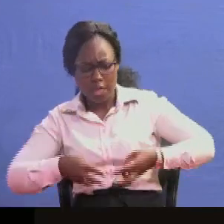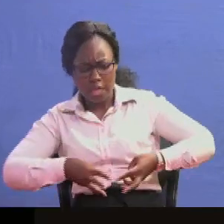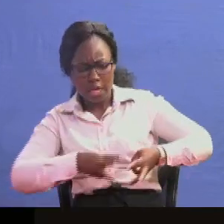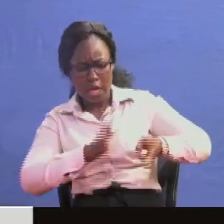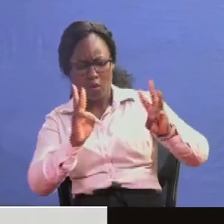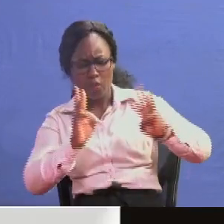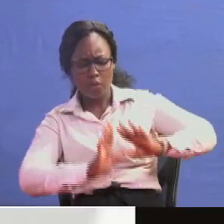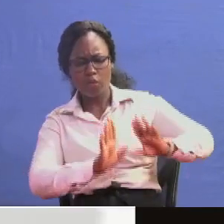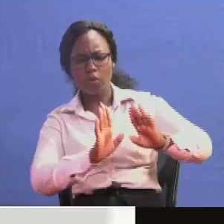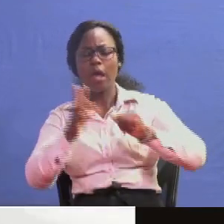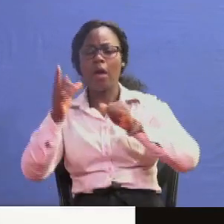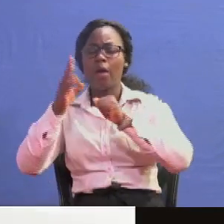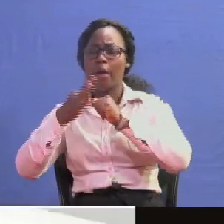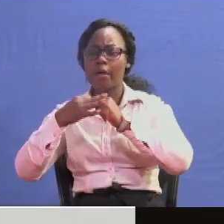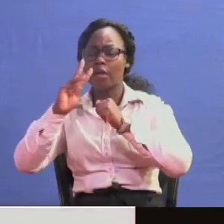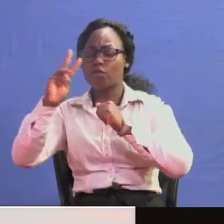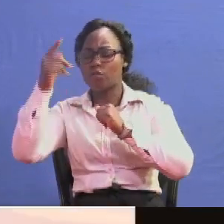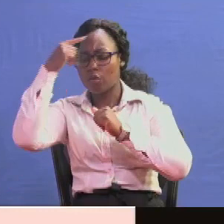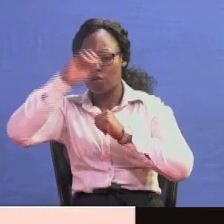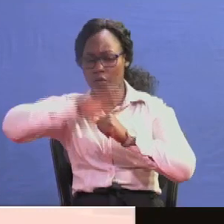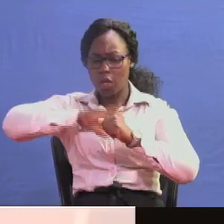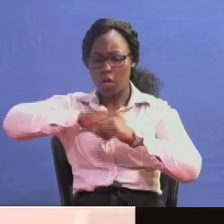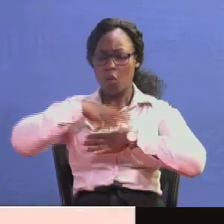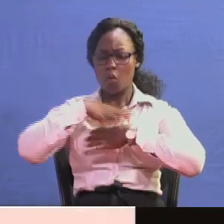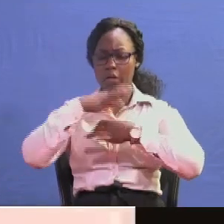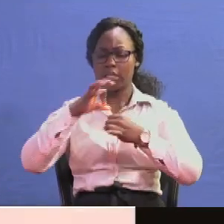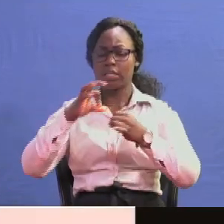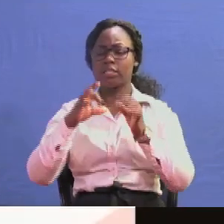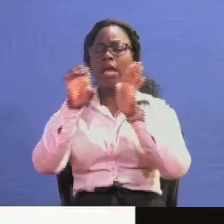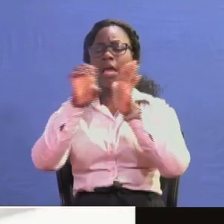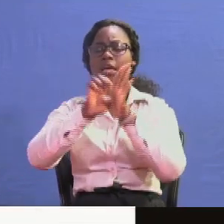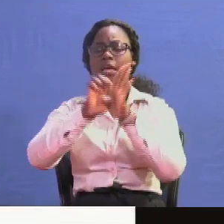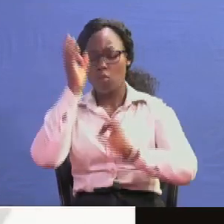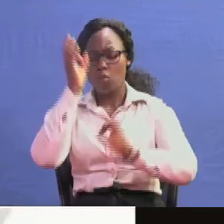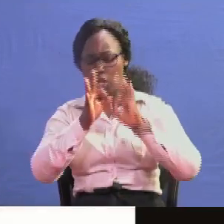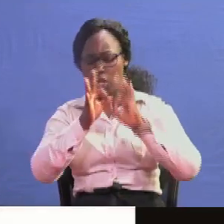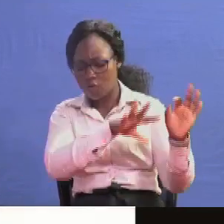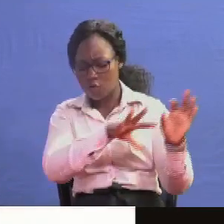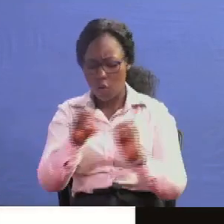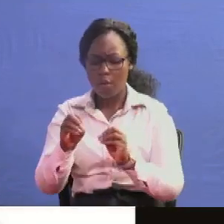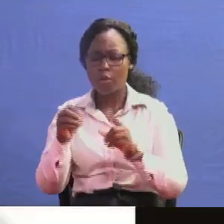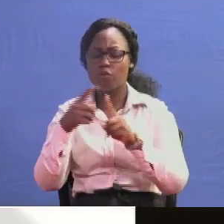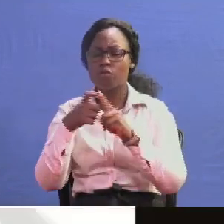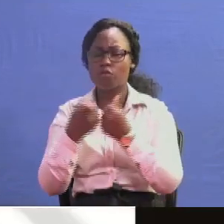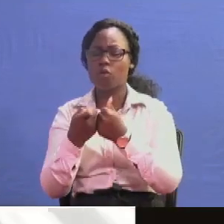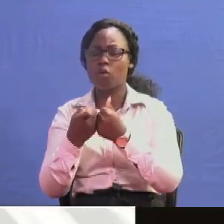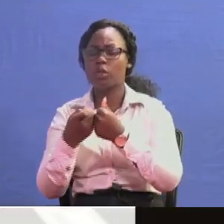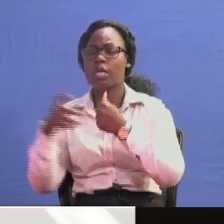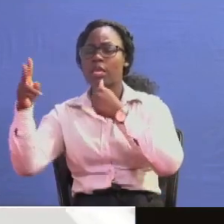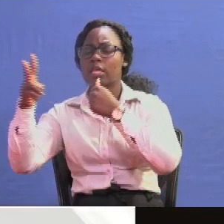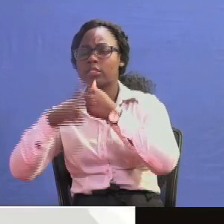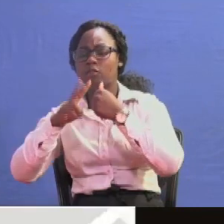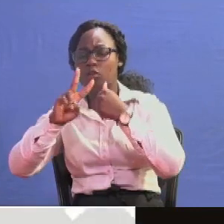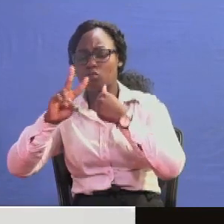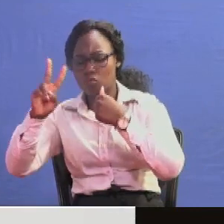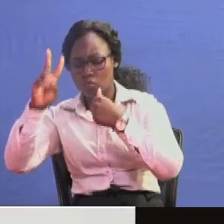844 in their own for their own interests for instance when we were moving from the seven to two three system